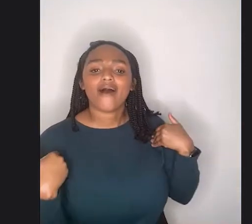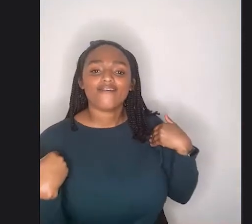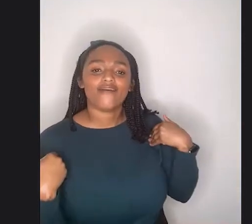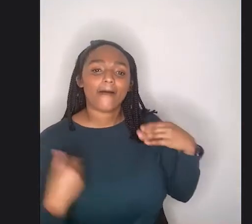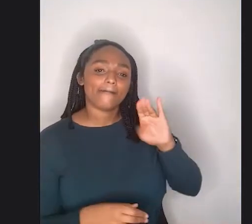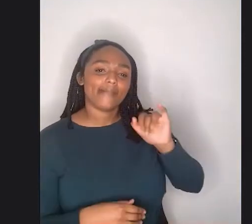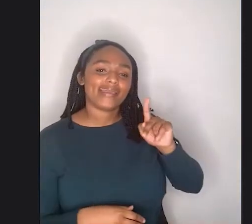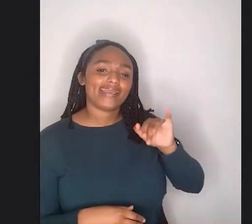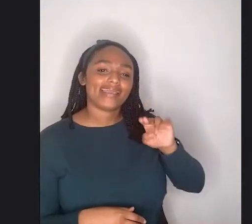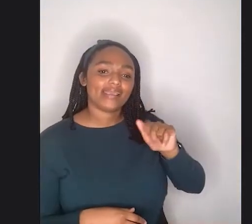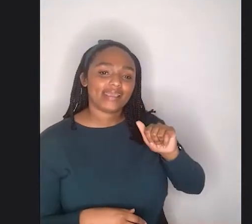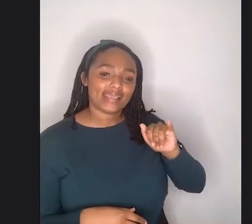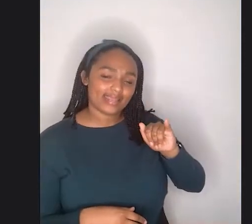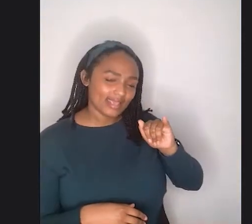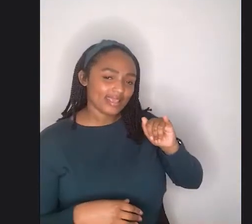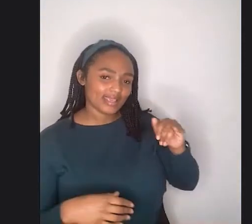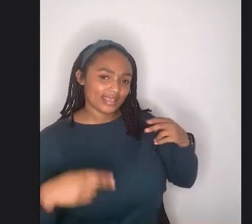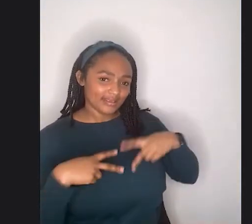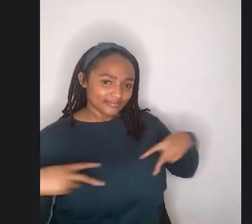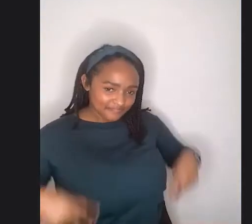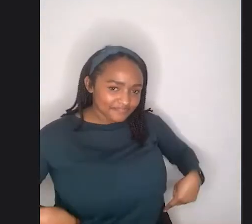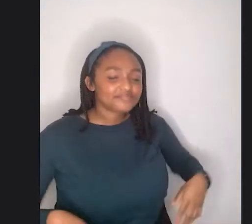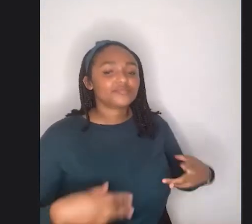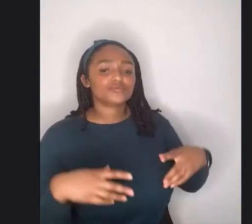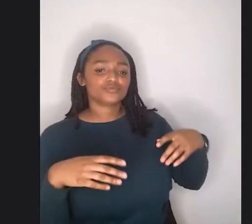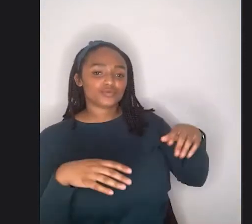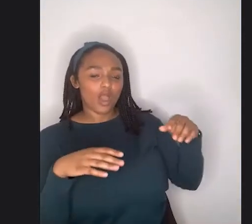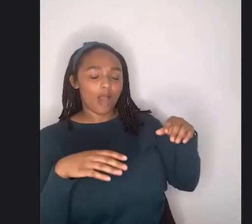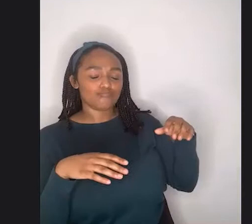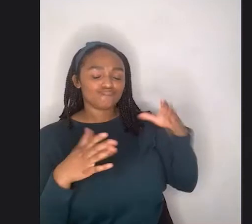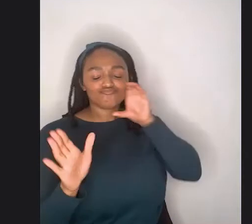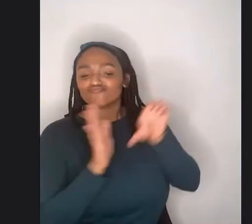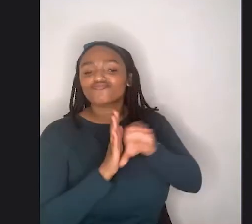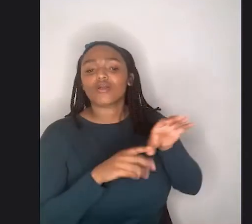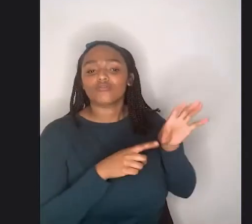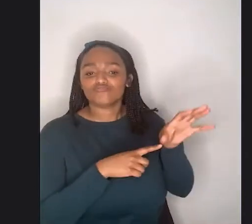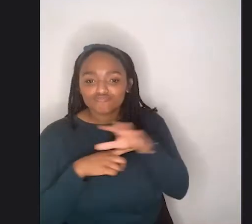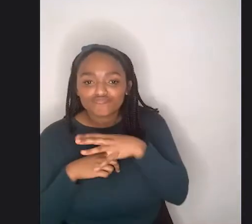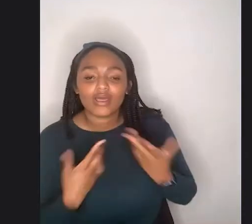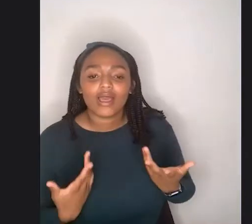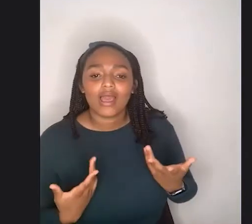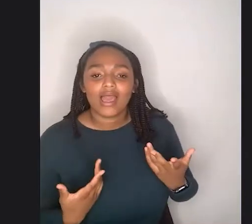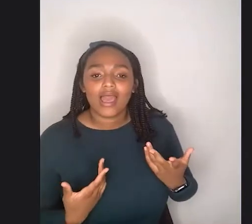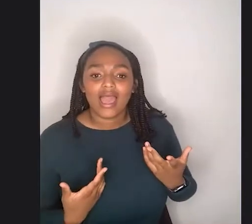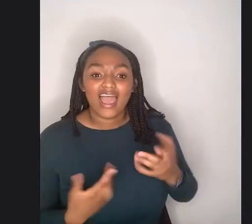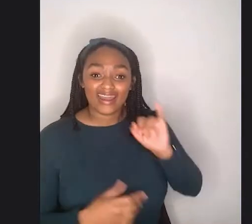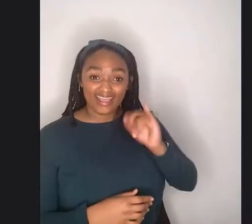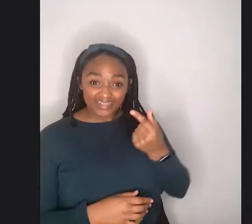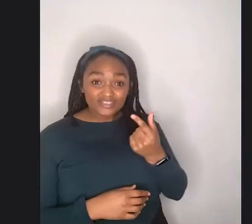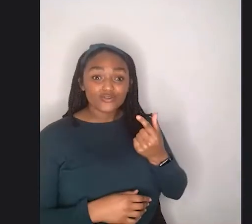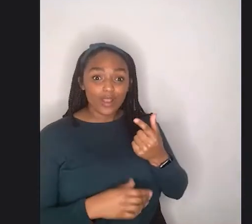Um, although that did get a little controversial when Instagram removed it and I got a little angry